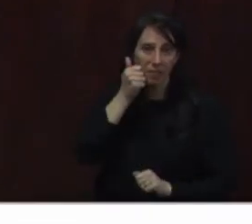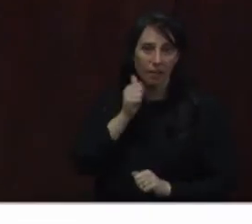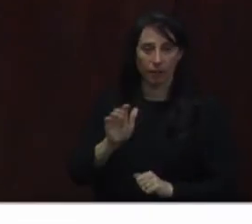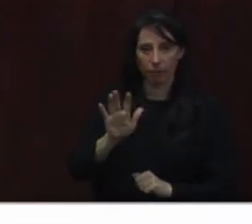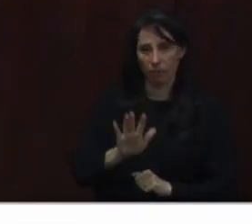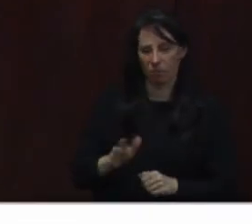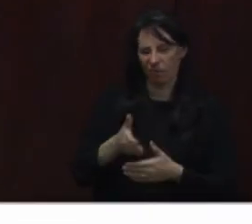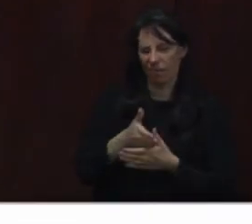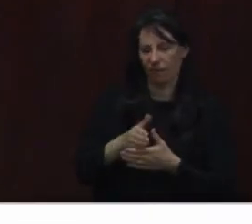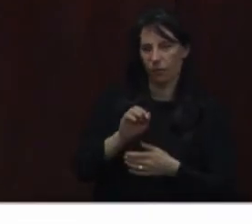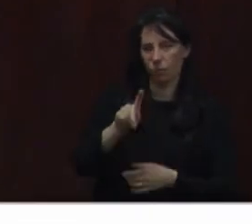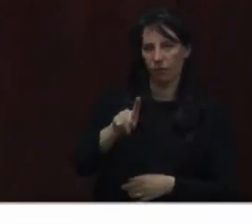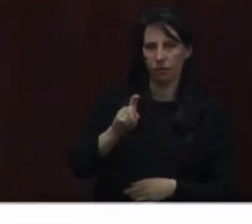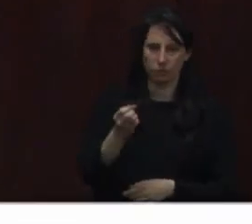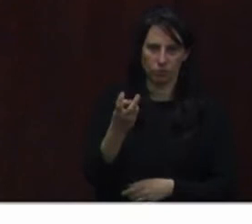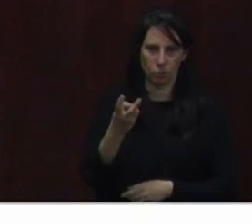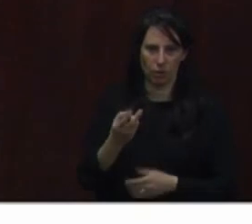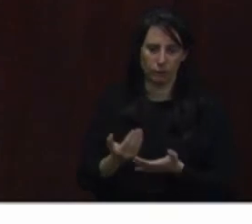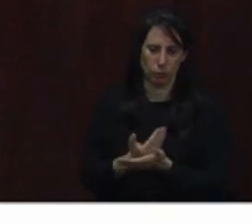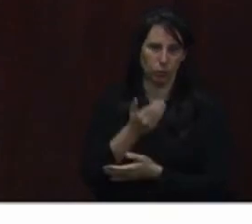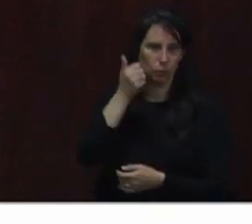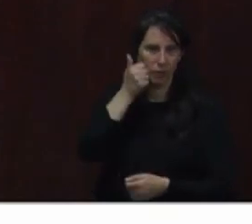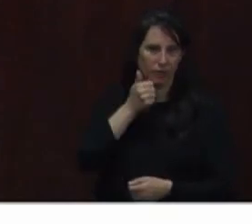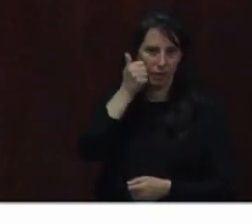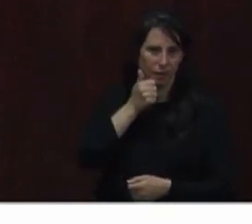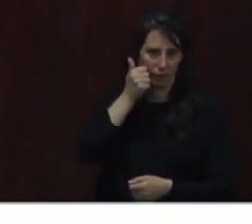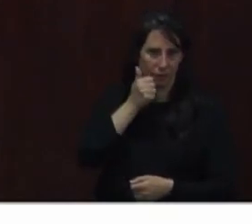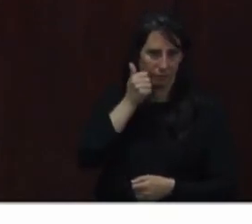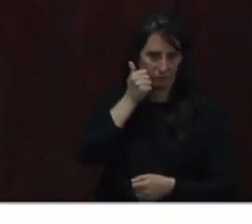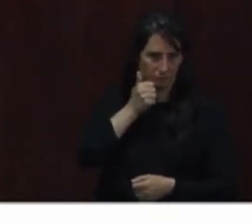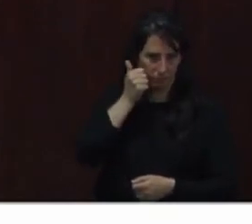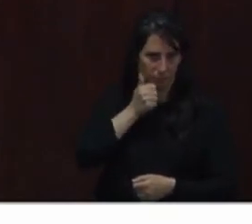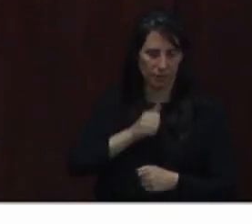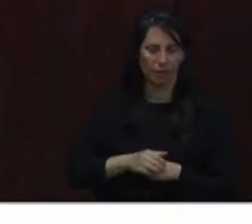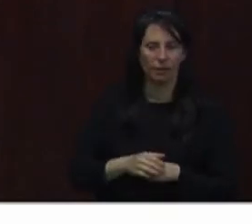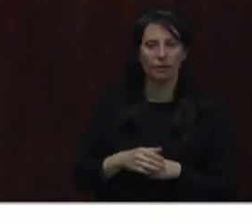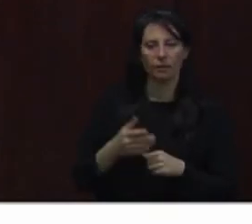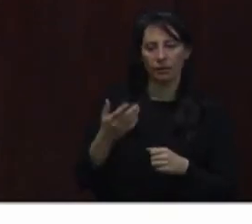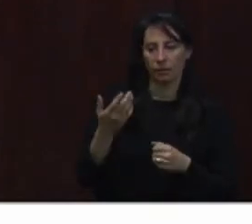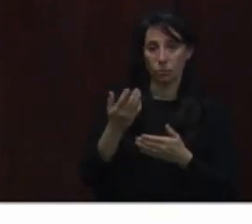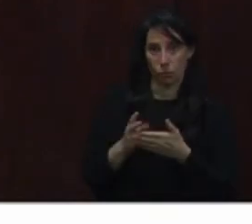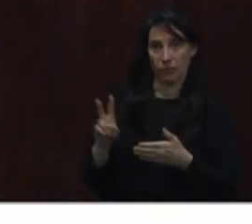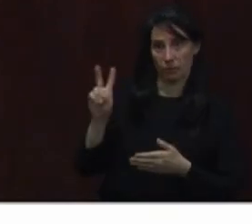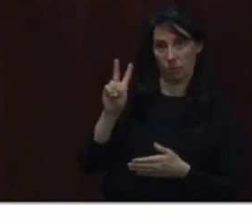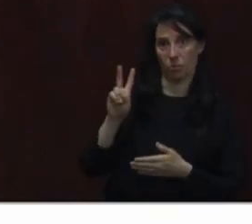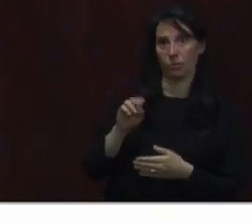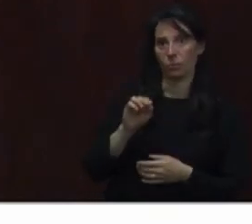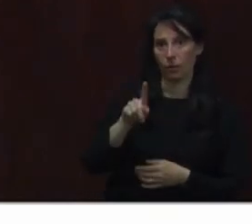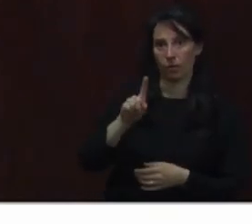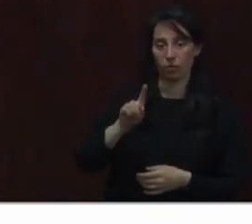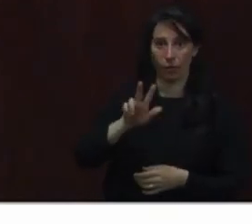per day, which is down from about 138 per day just two weeks ago.